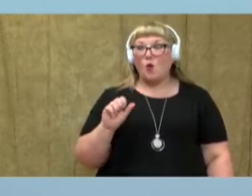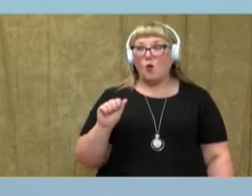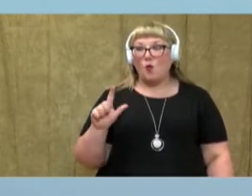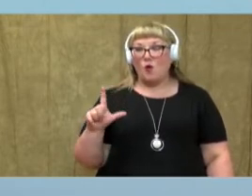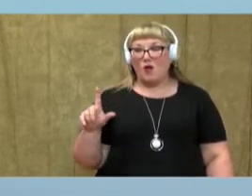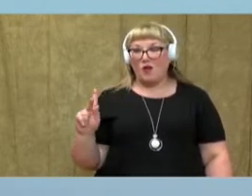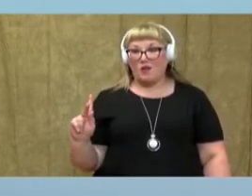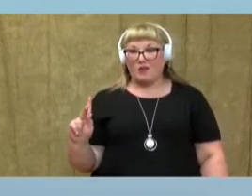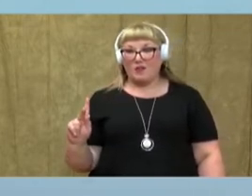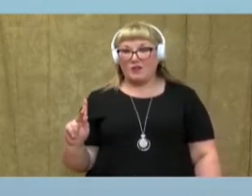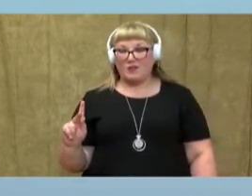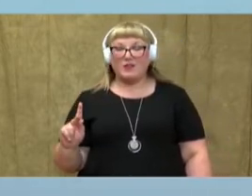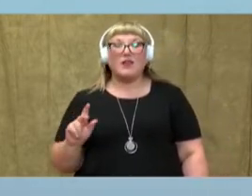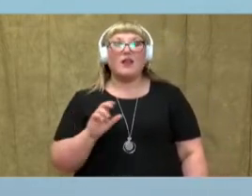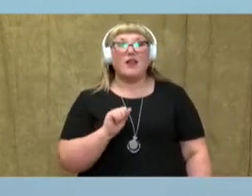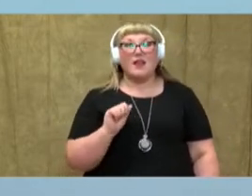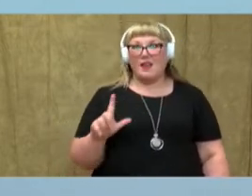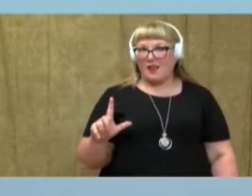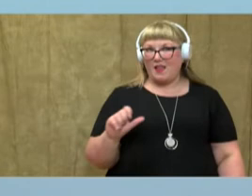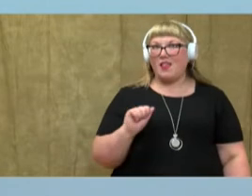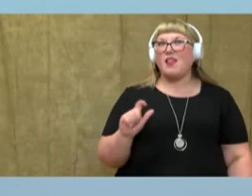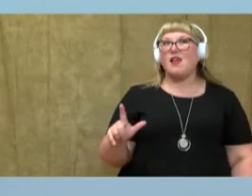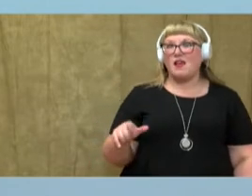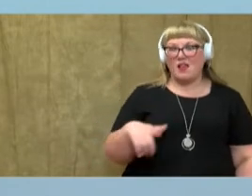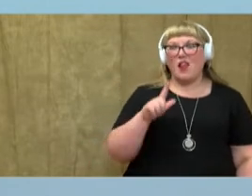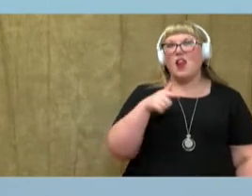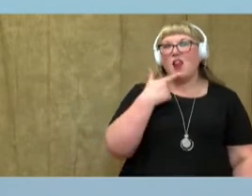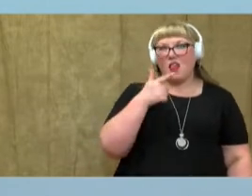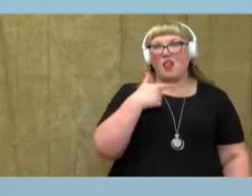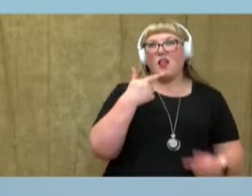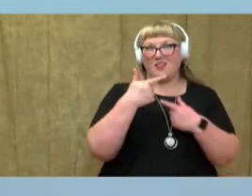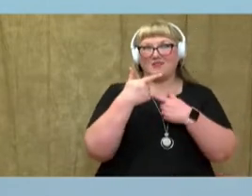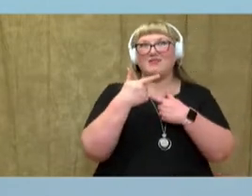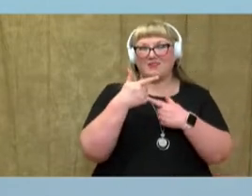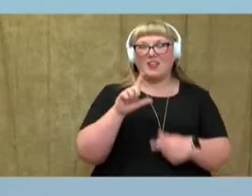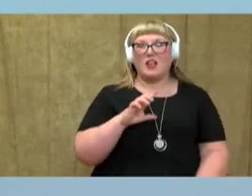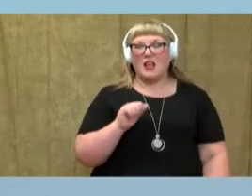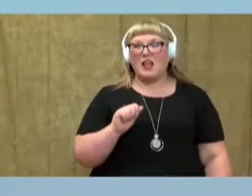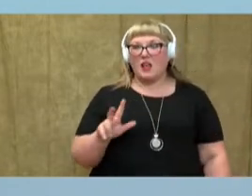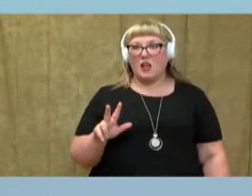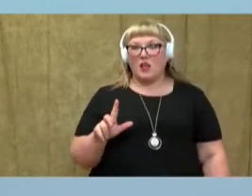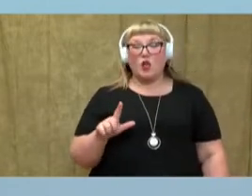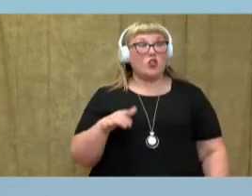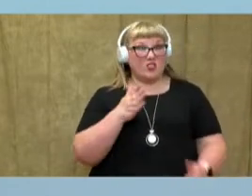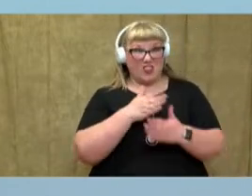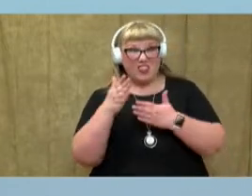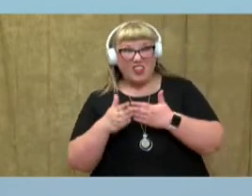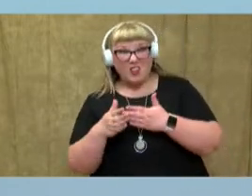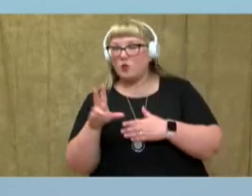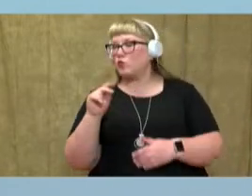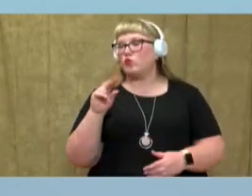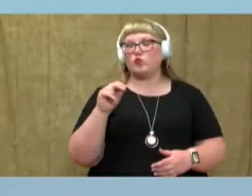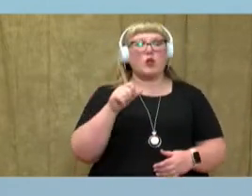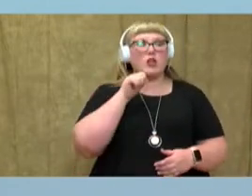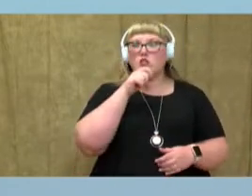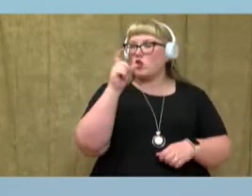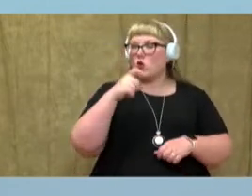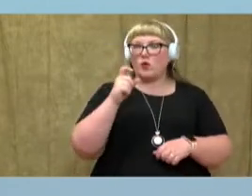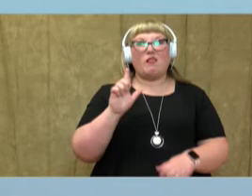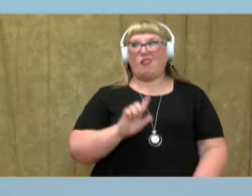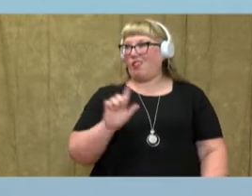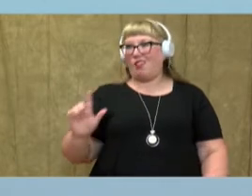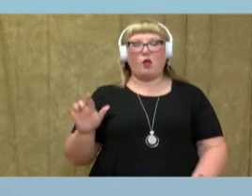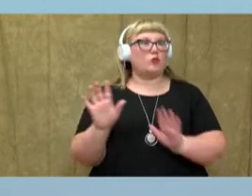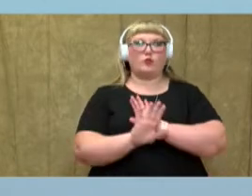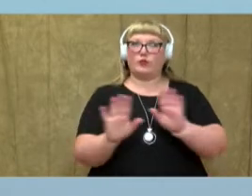that l. So, we're going to use our a-l spelling. Now, do you hear it at the end? No. So, we don't need to double the consonant.